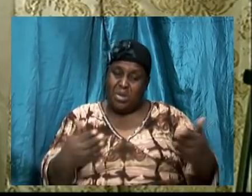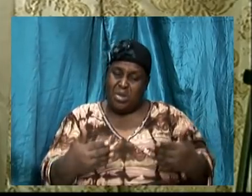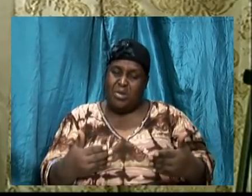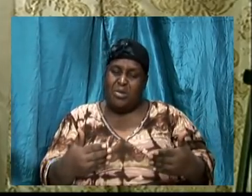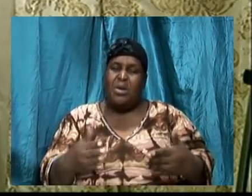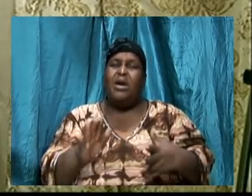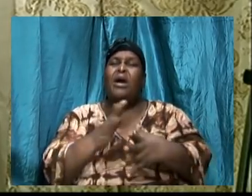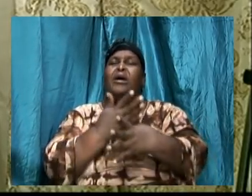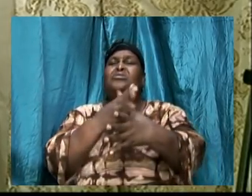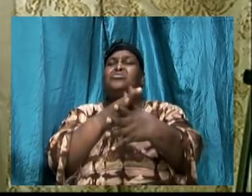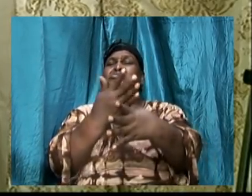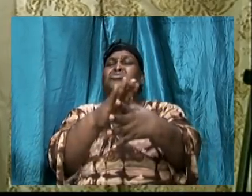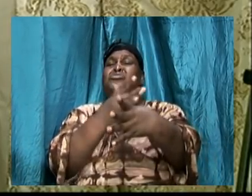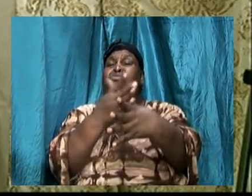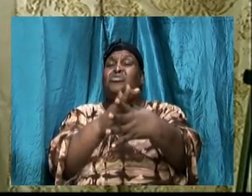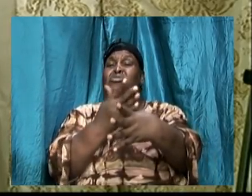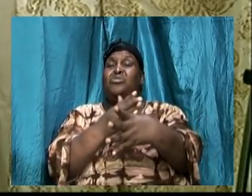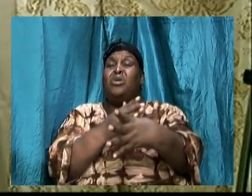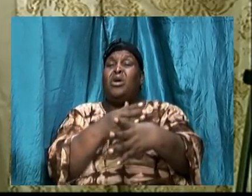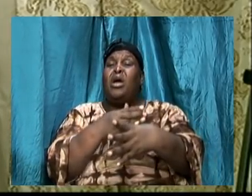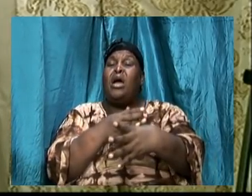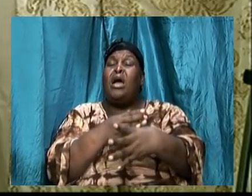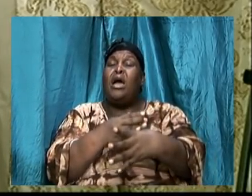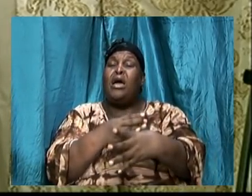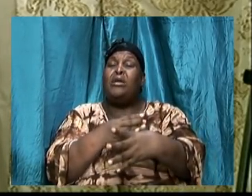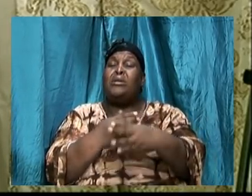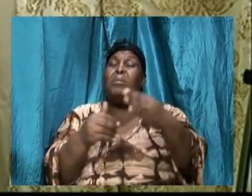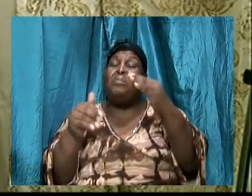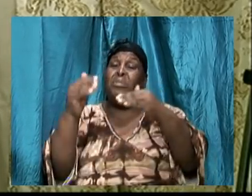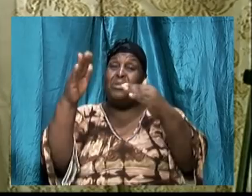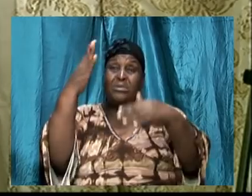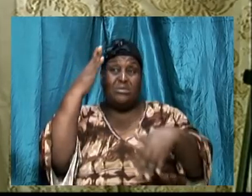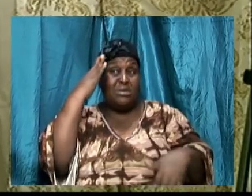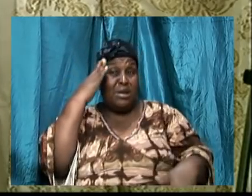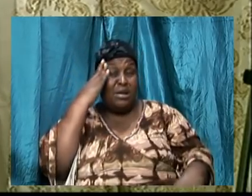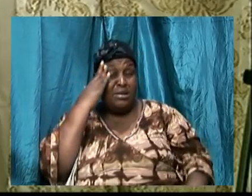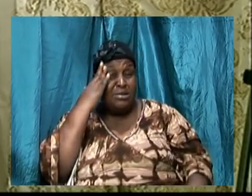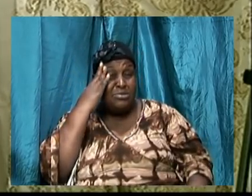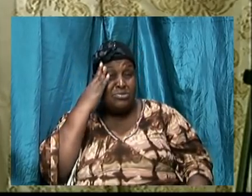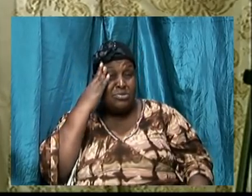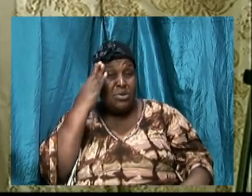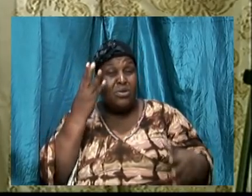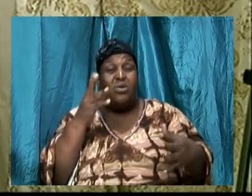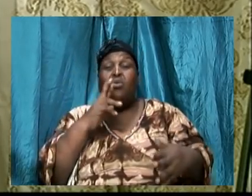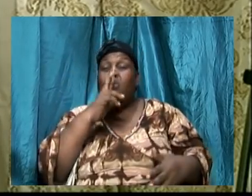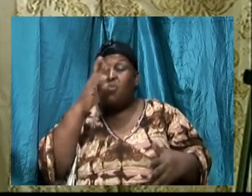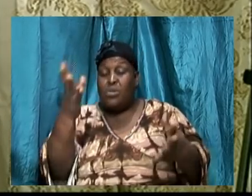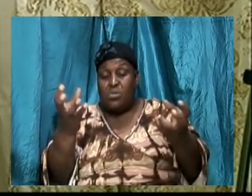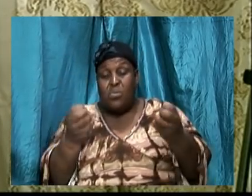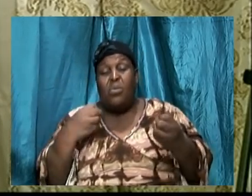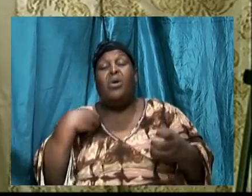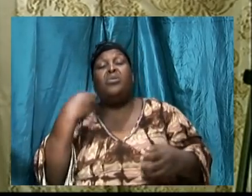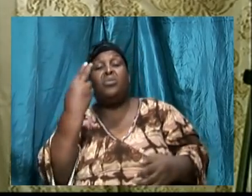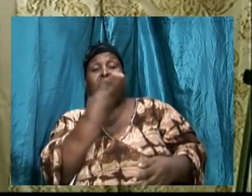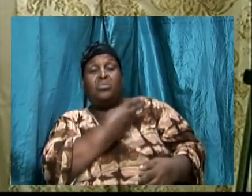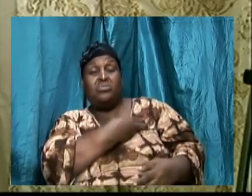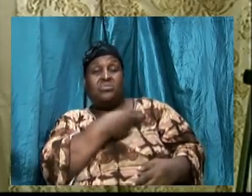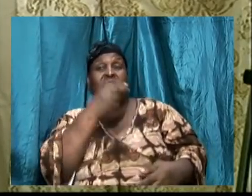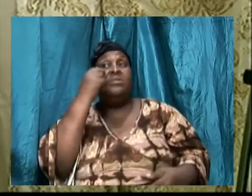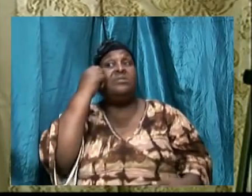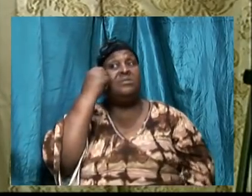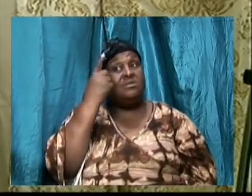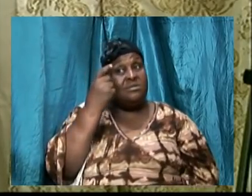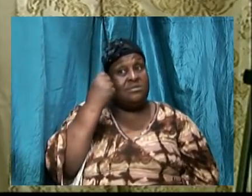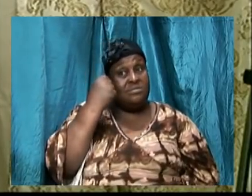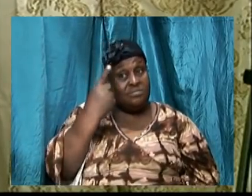moving to allow us to build a knowledge base. I really want us to understand. And so far we are seeing